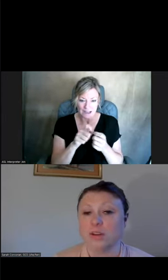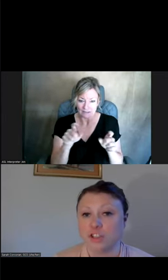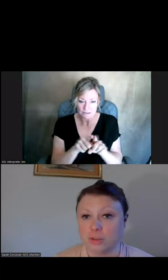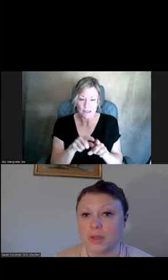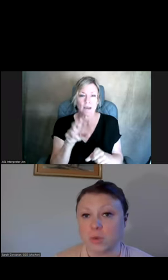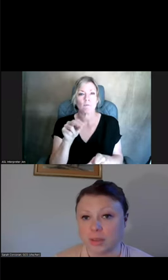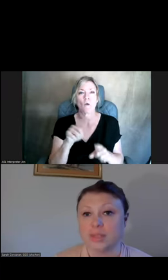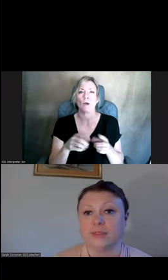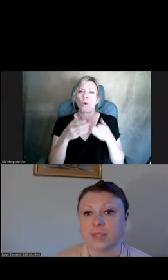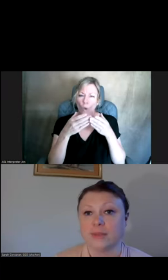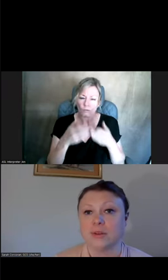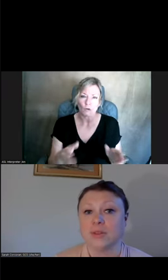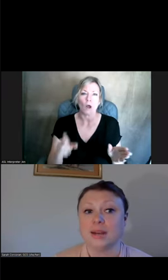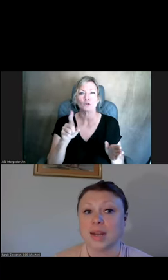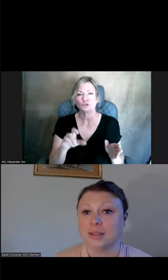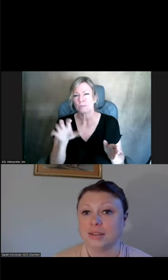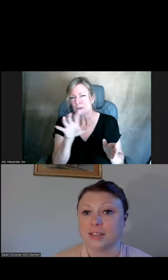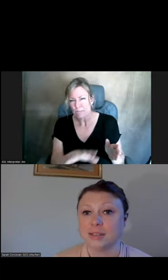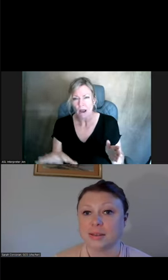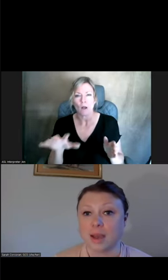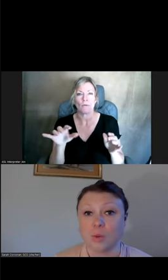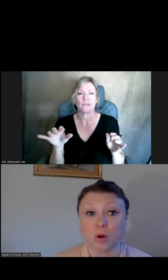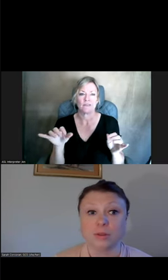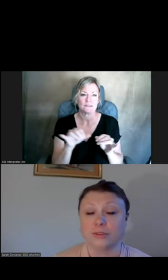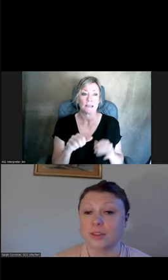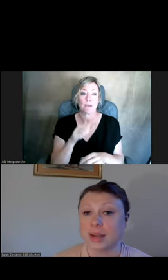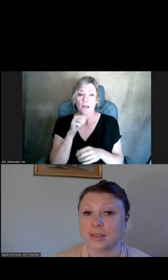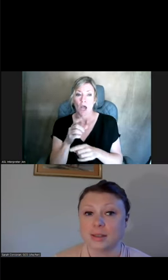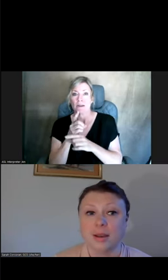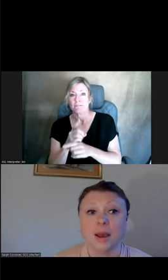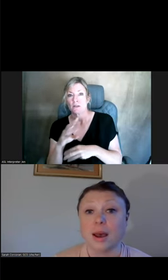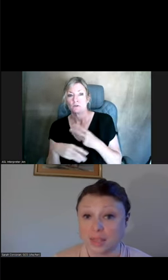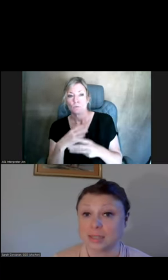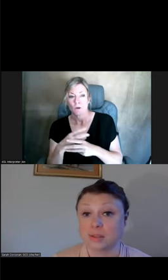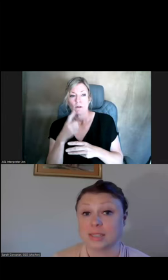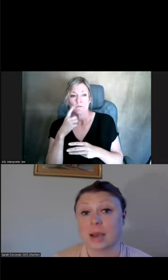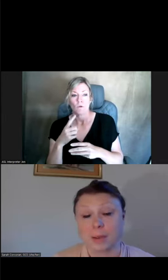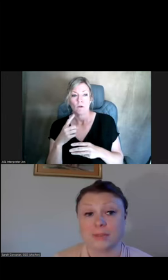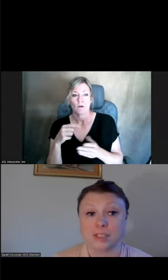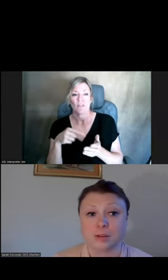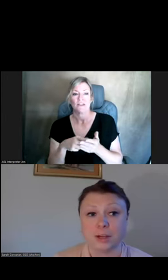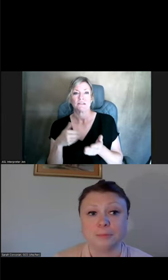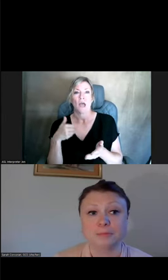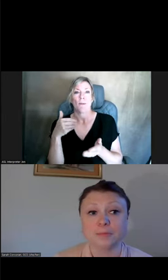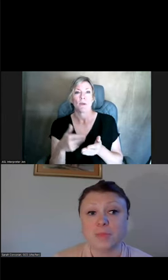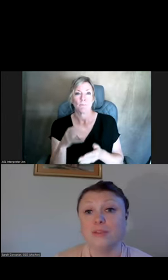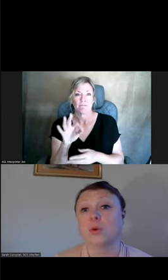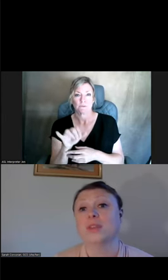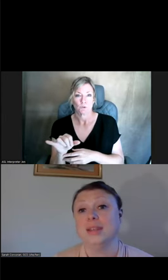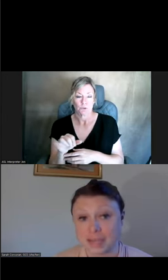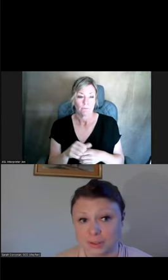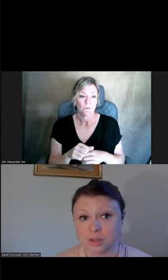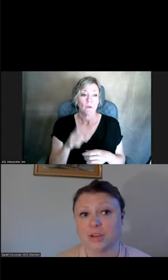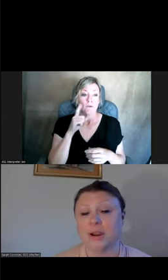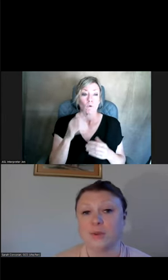overall, it should be relatively level in that non-defense world for the next, this upcoming fiscal year. For